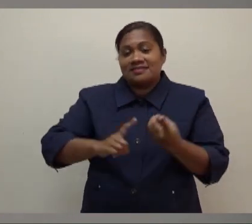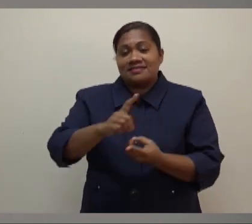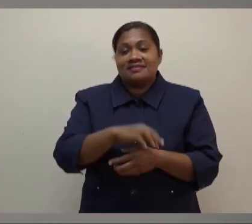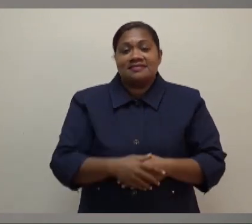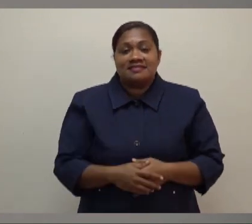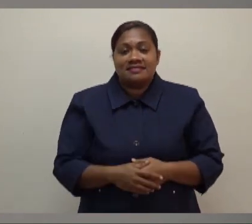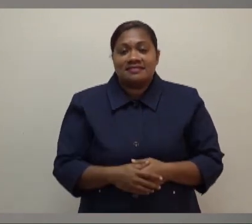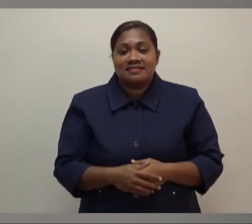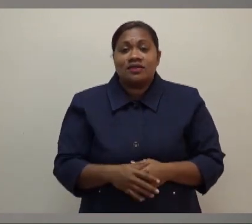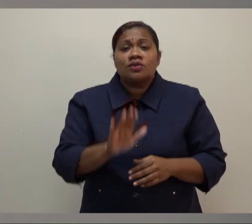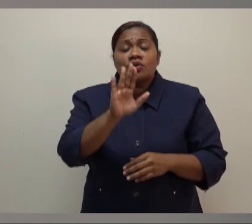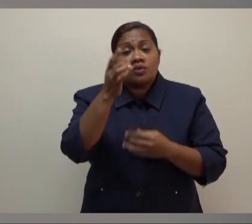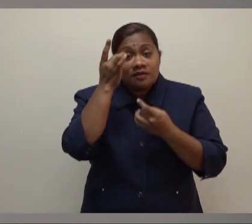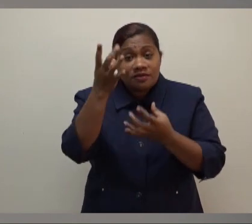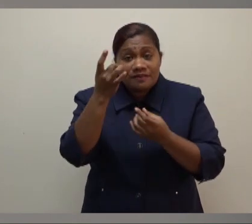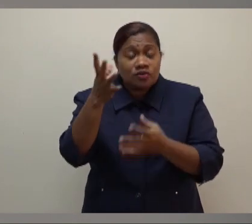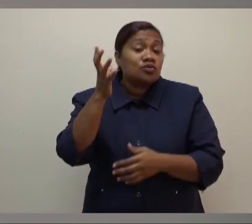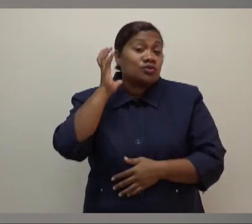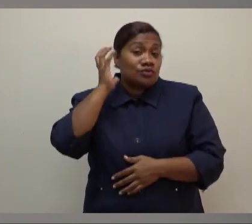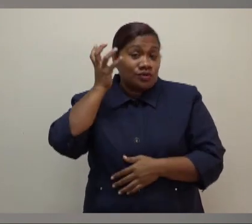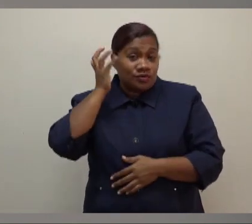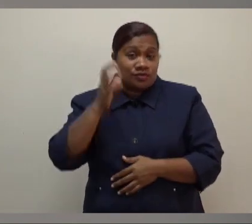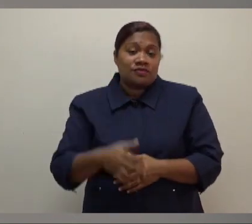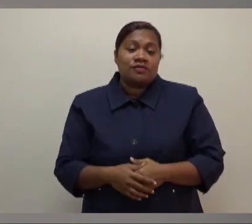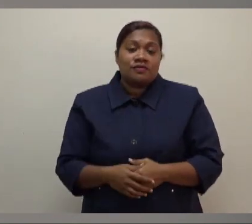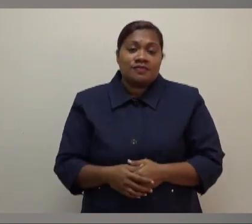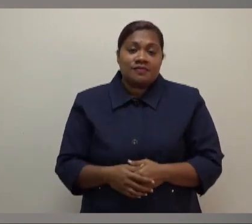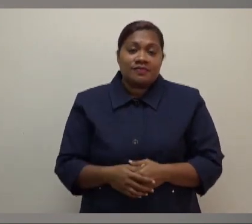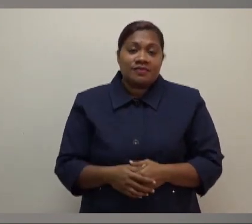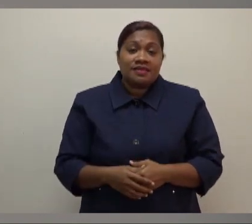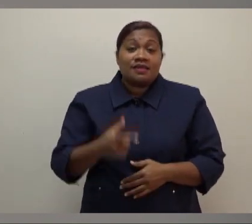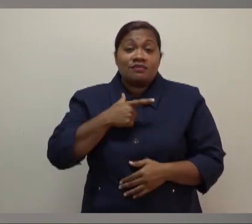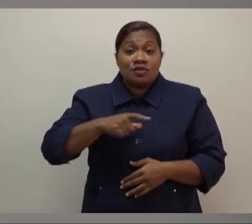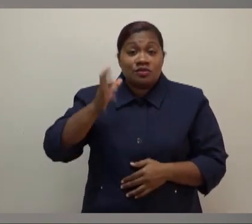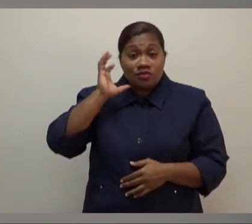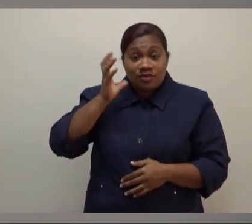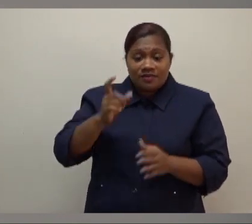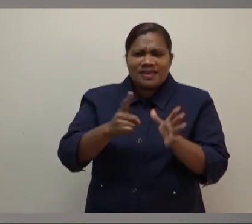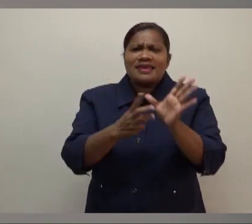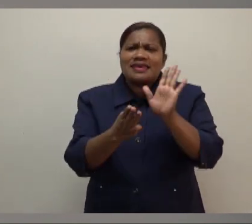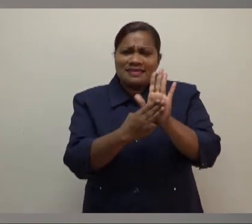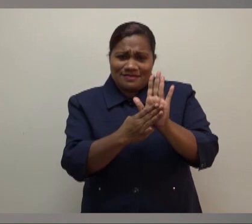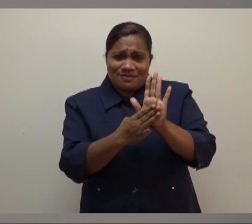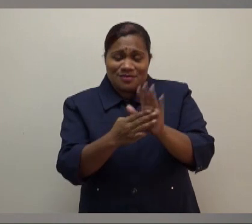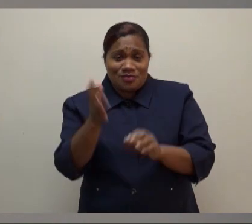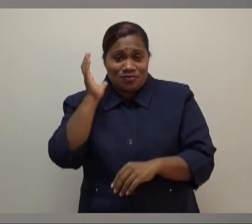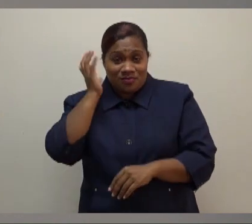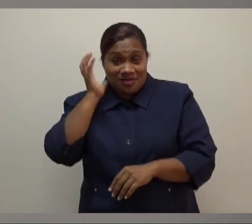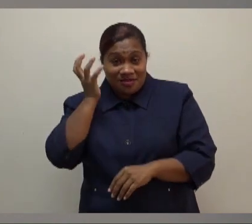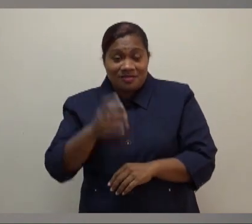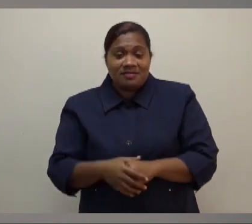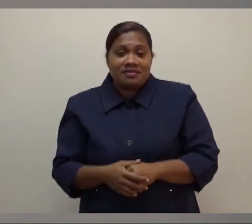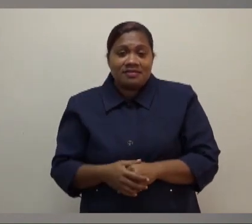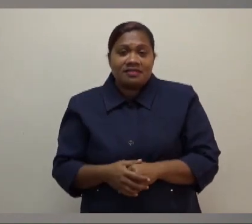your information is through the radio because radio also, in particular, the AM stations, as you know, the AM stations travel